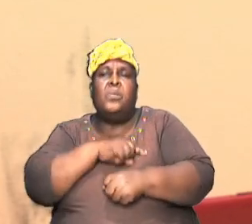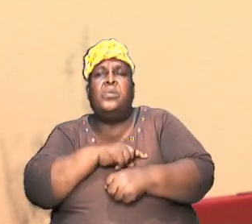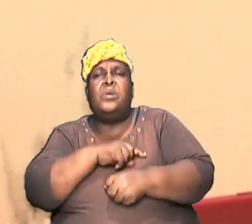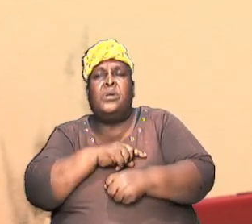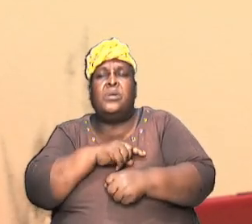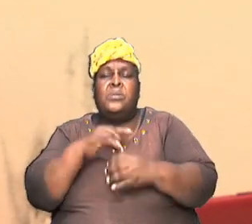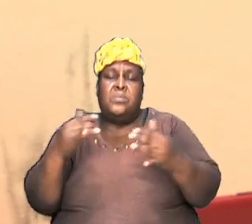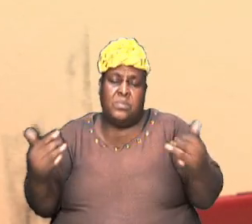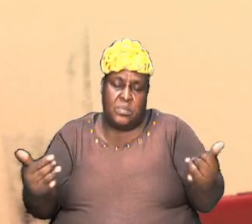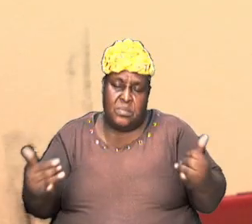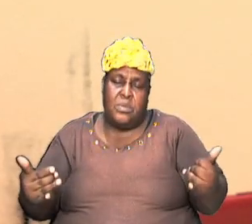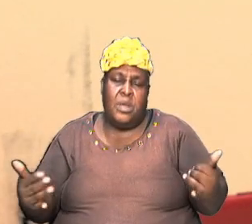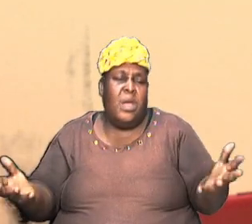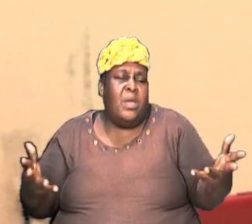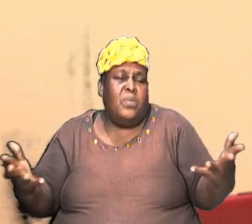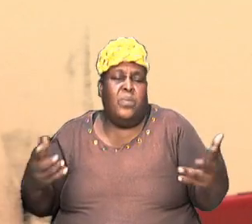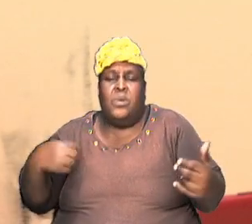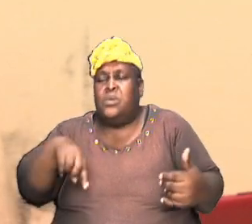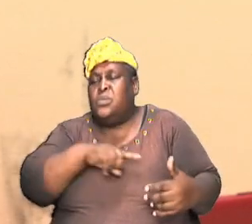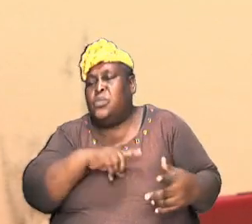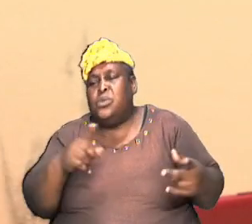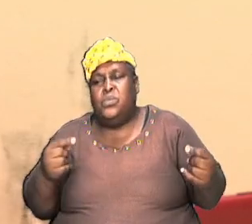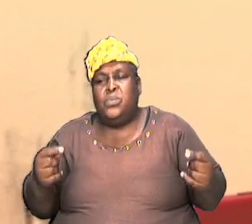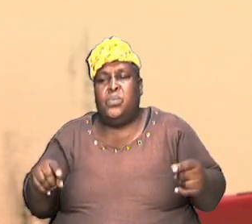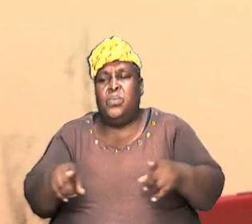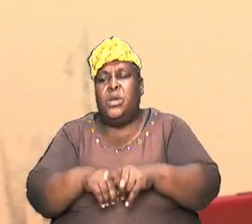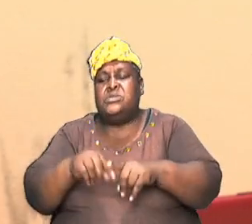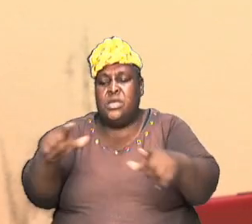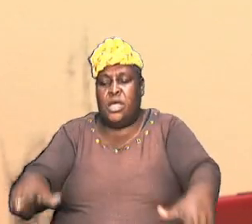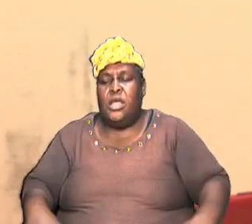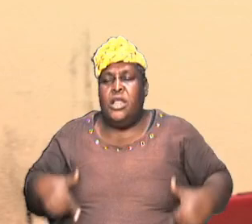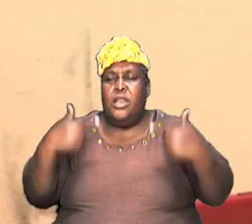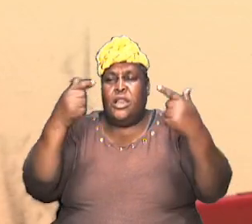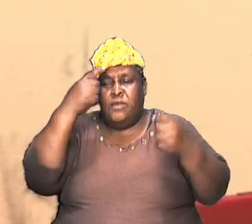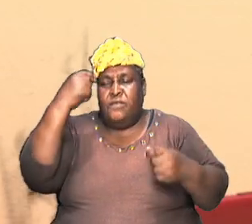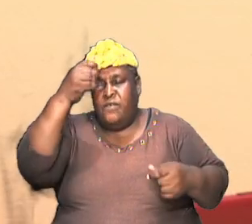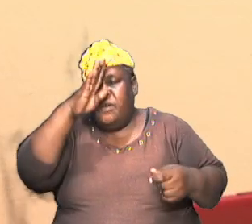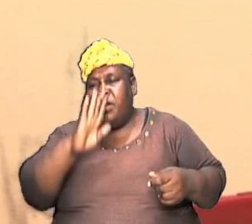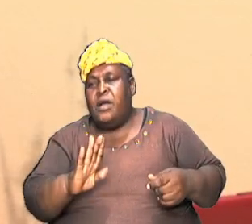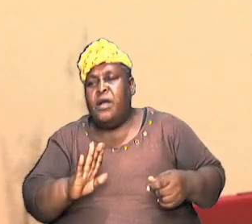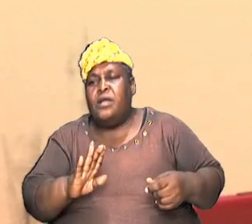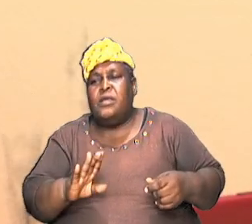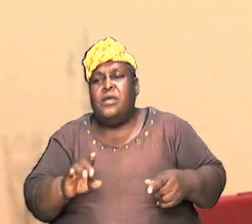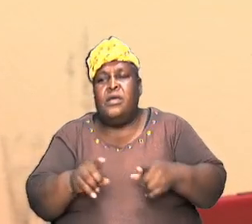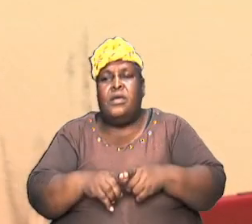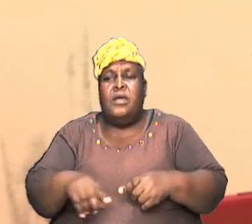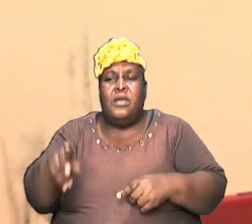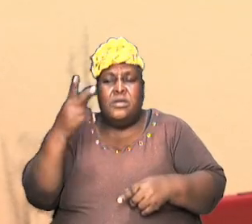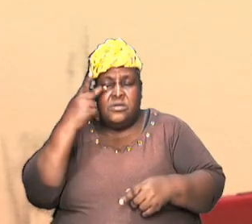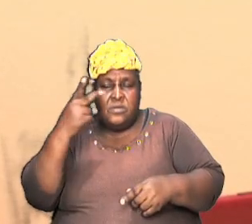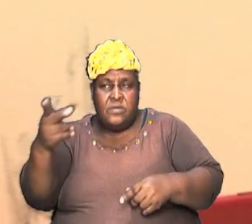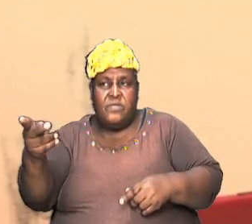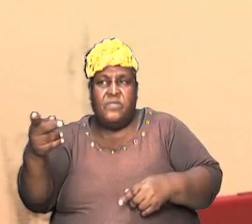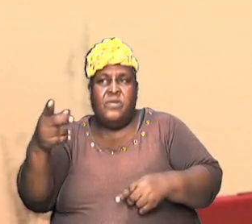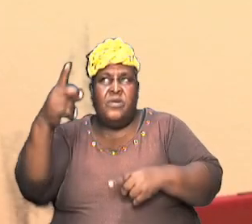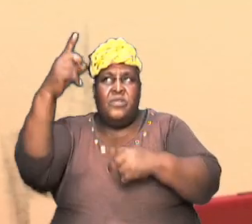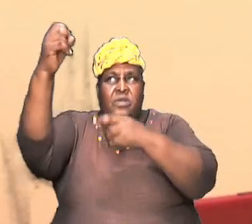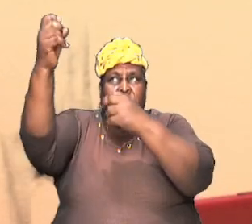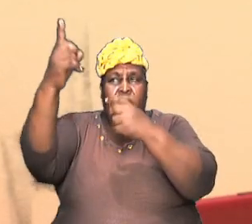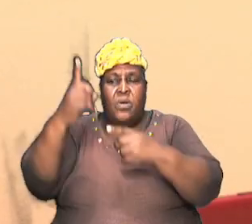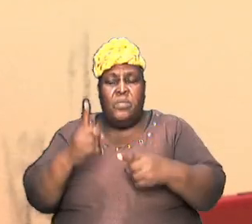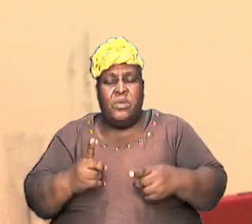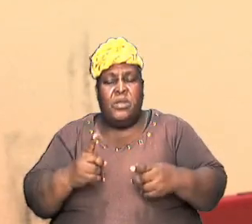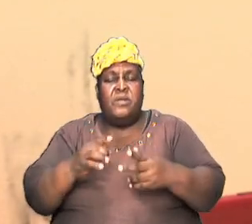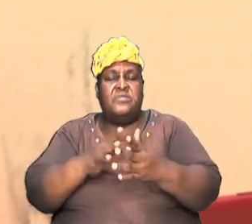now and what we are doing as we walk with God and as we look for his coming any time